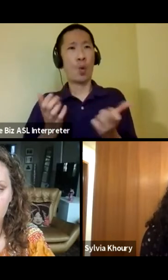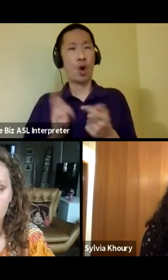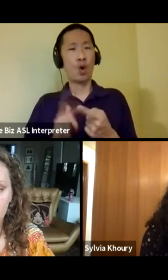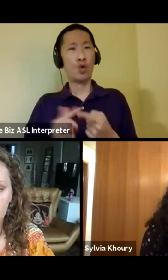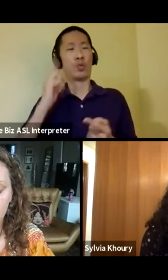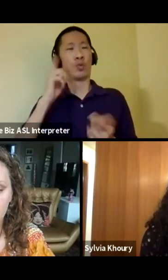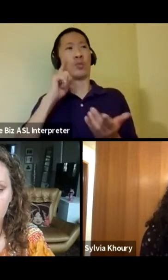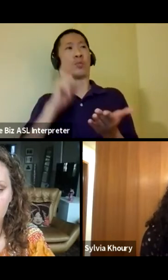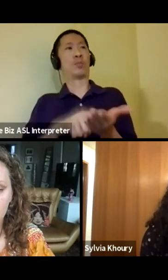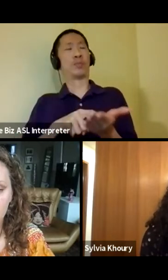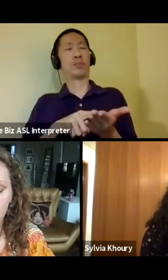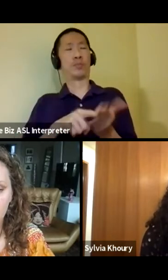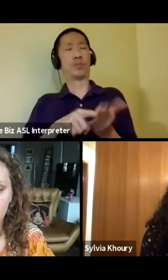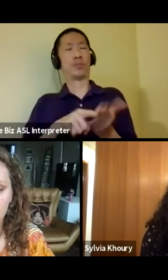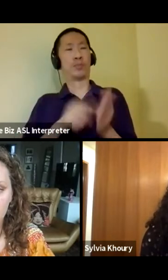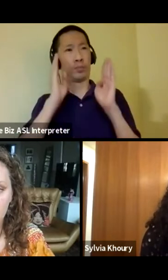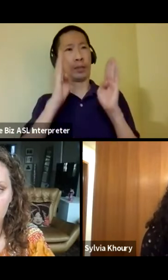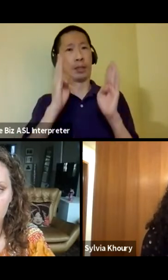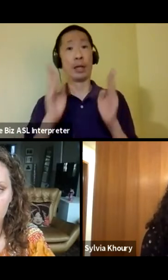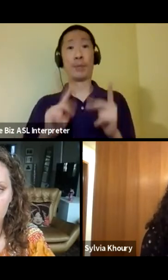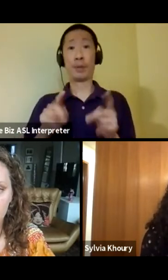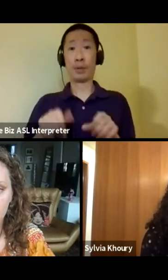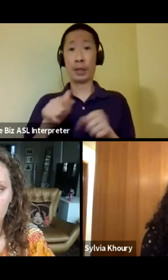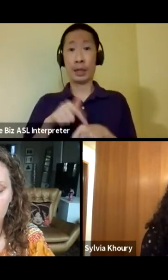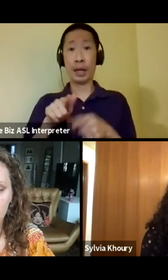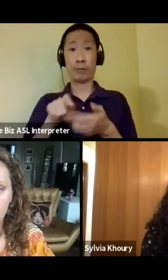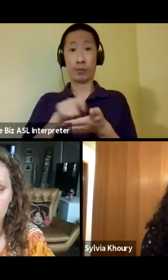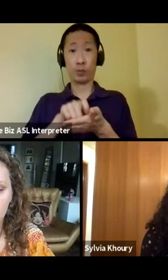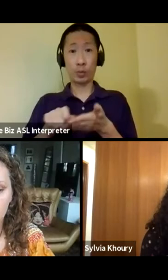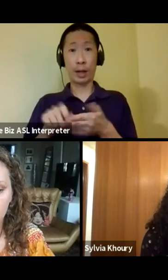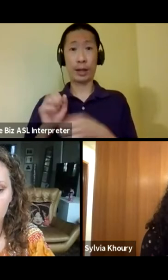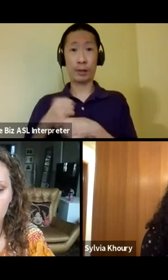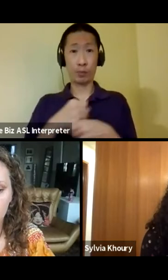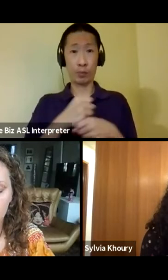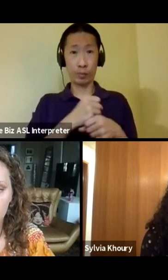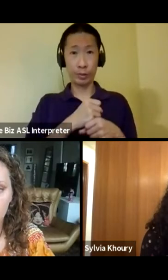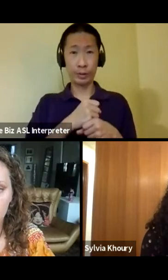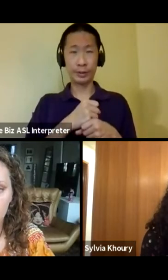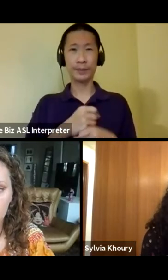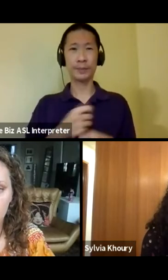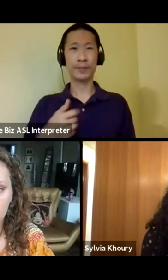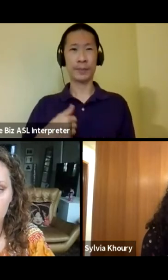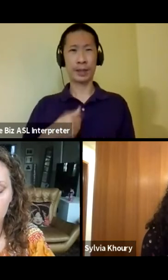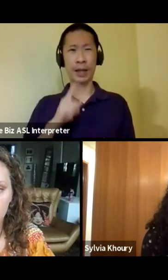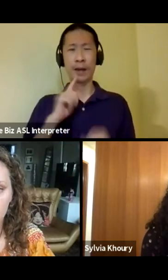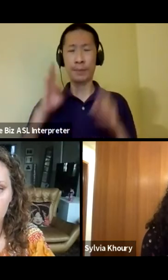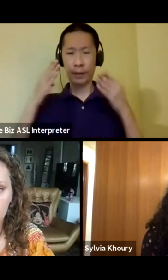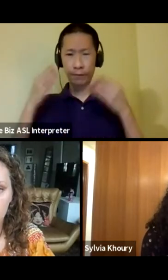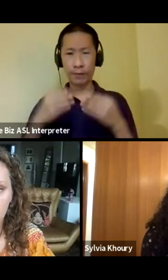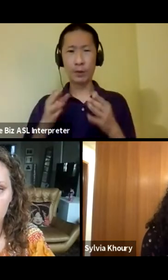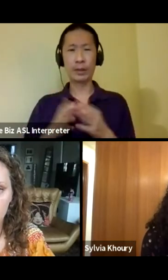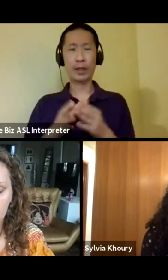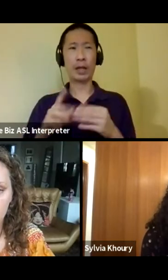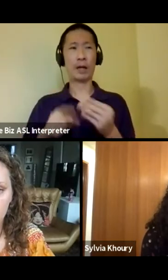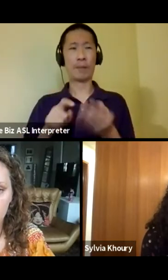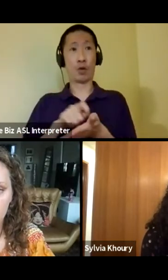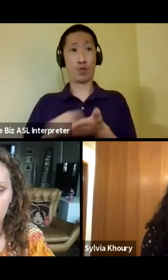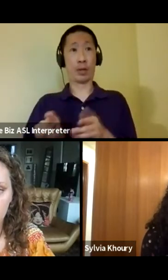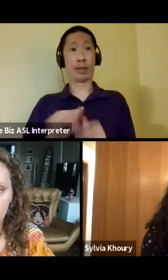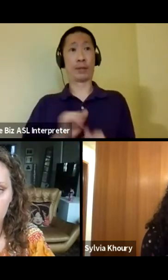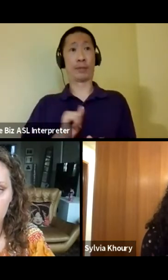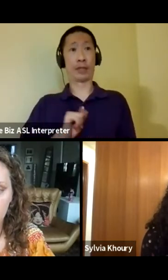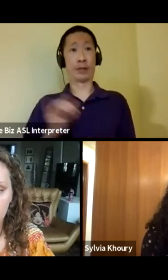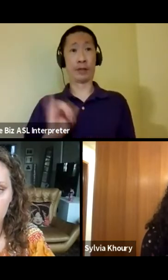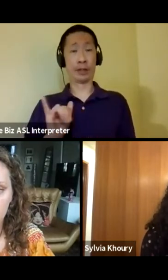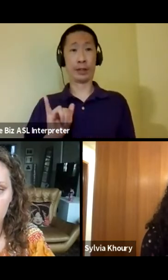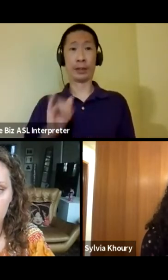hear them, and people are taking the time to write them and produce them. So I've actually been focusing a lot on writing as well, because,